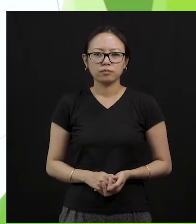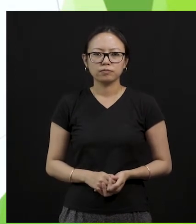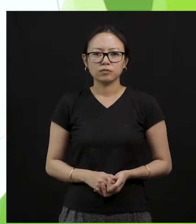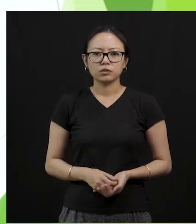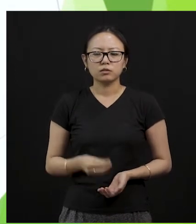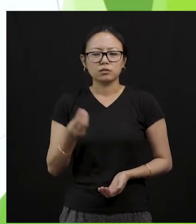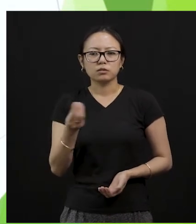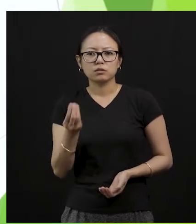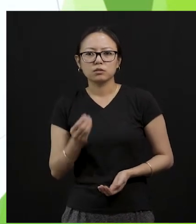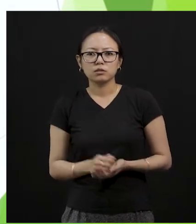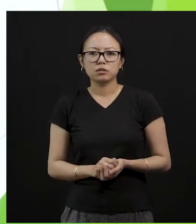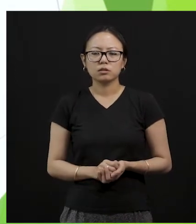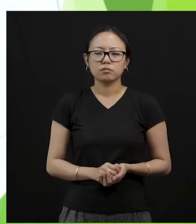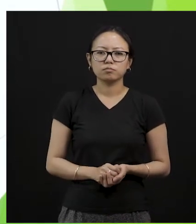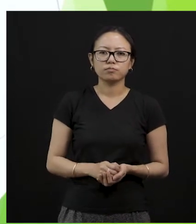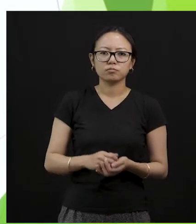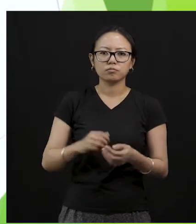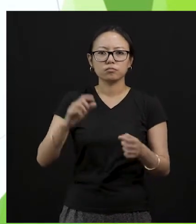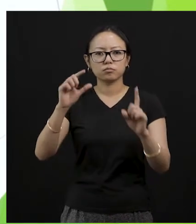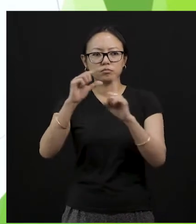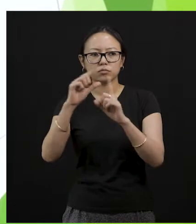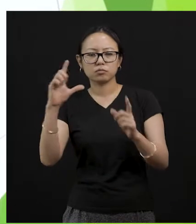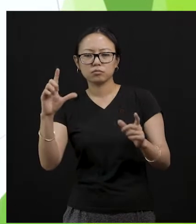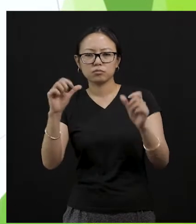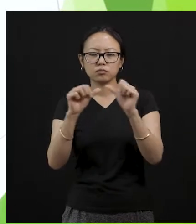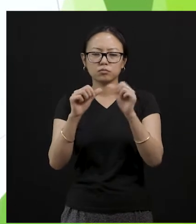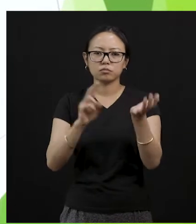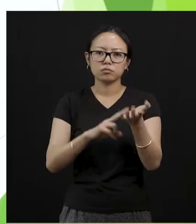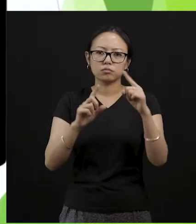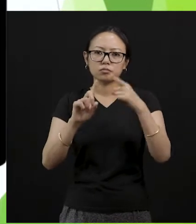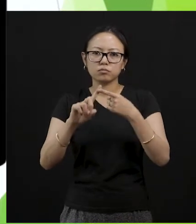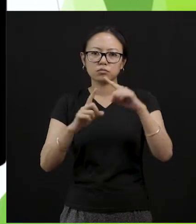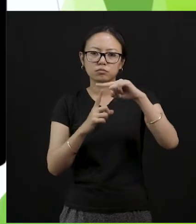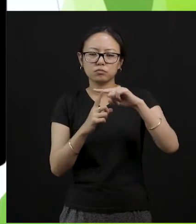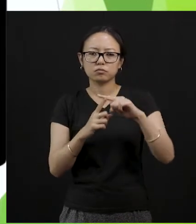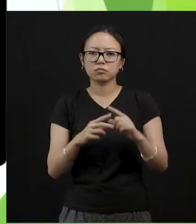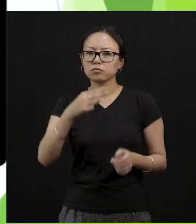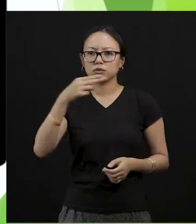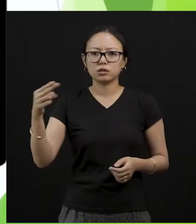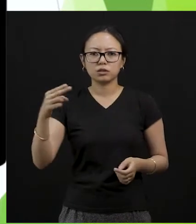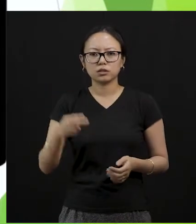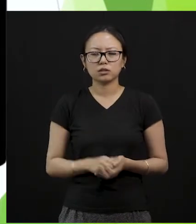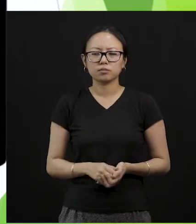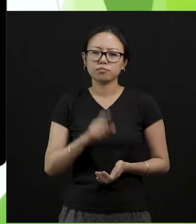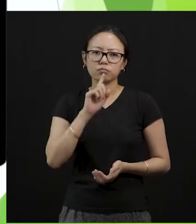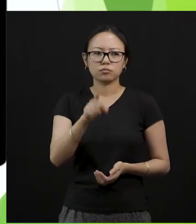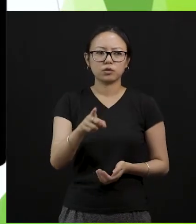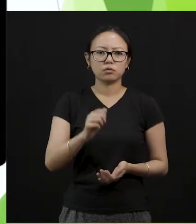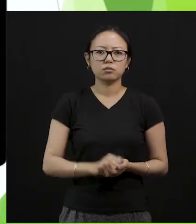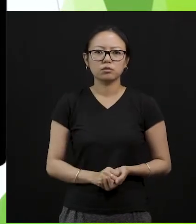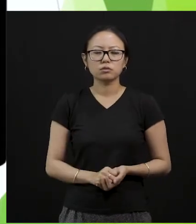names of the planet. I am sure you all know this but there are eight planets in the world. There are eight